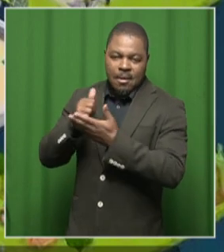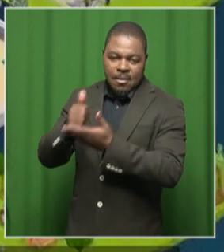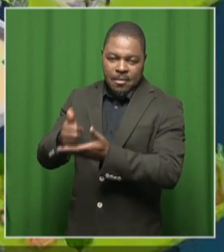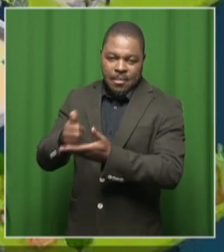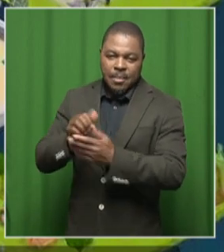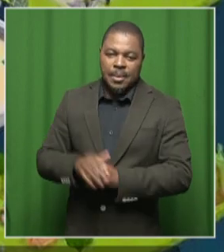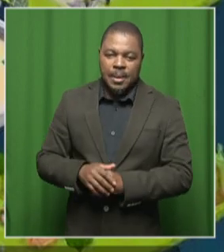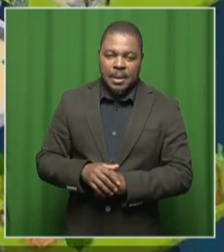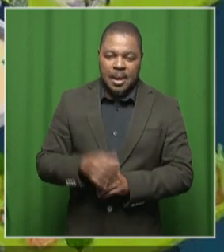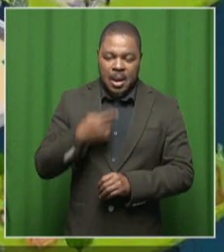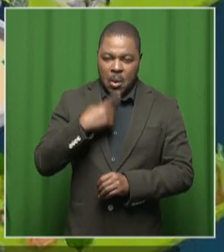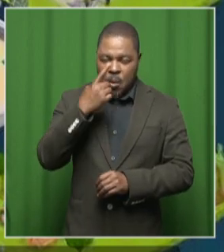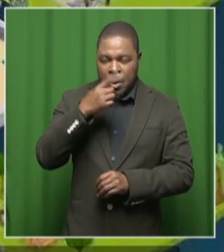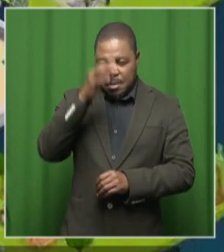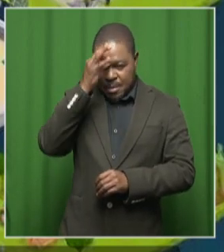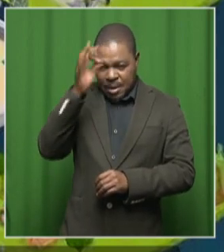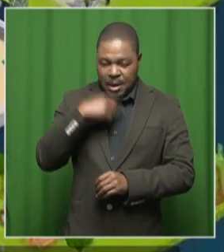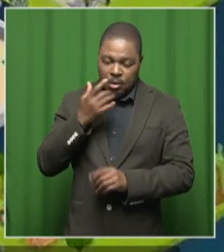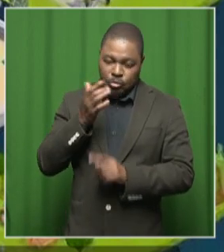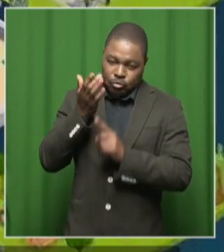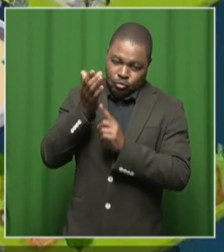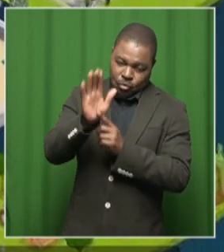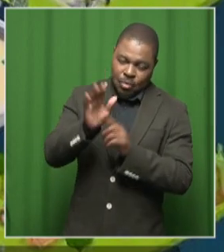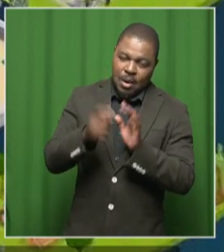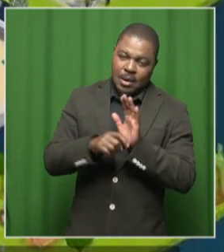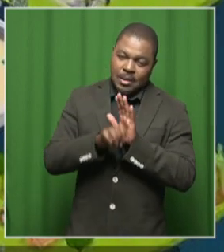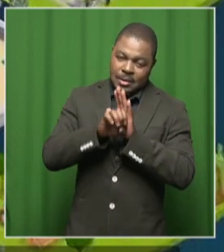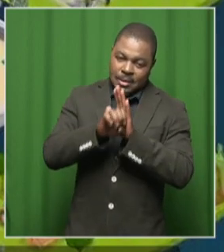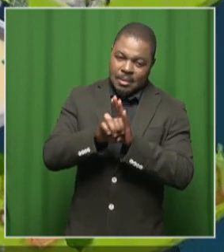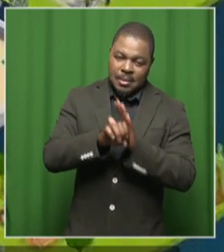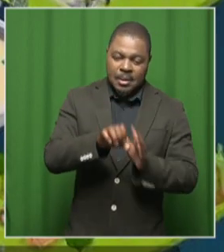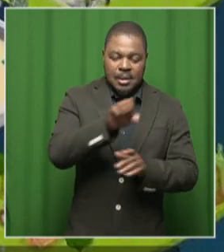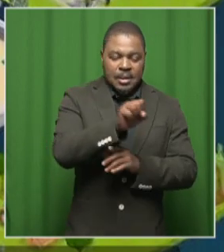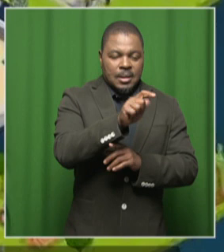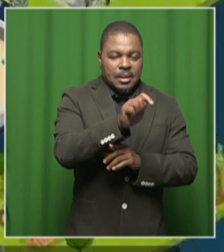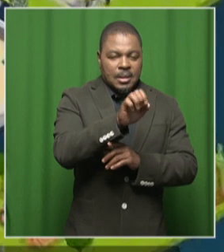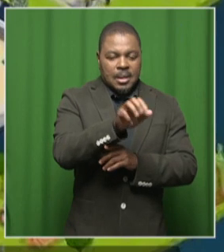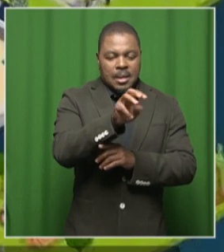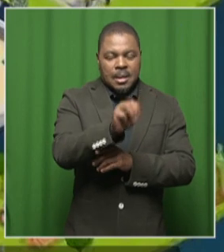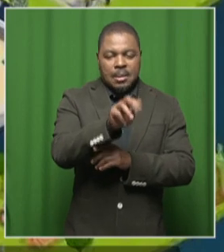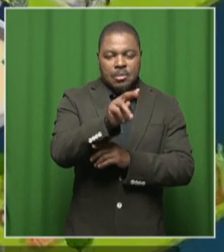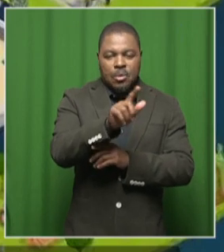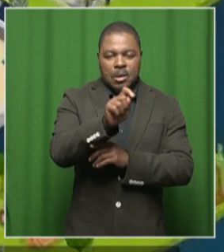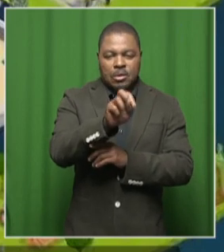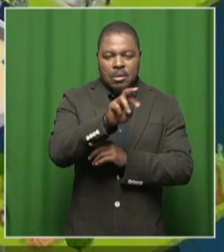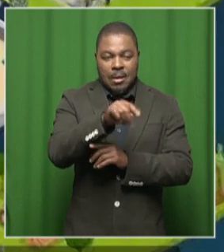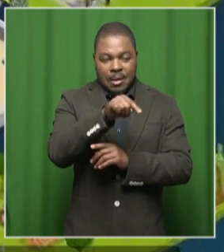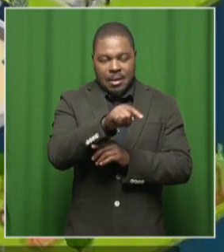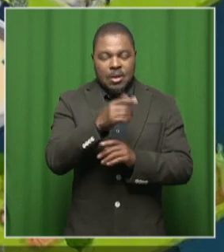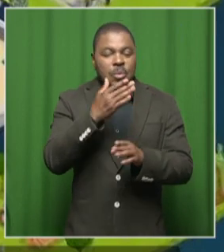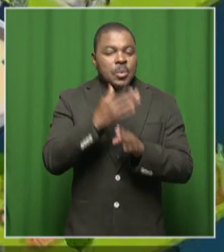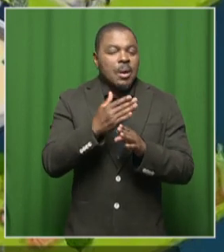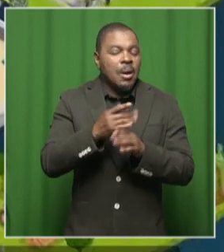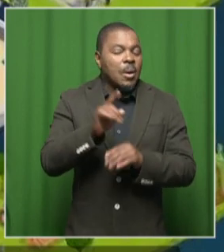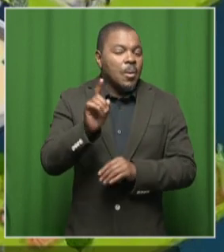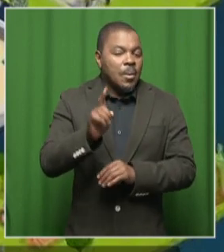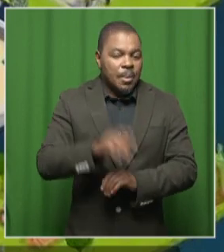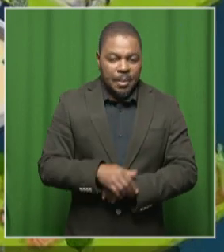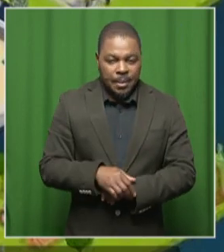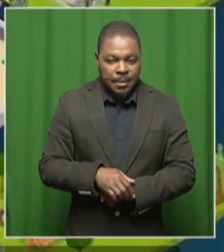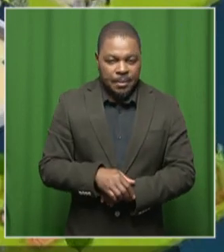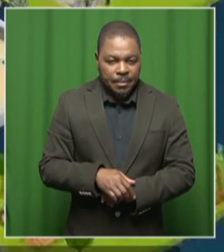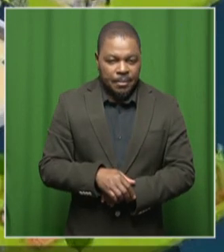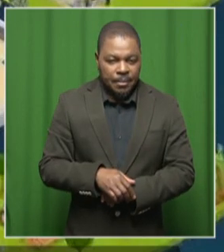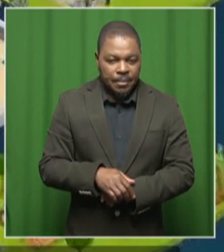I don't know if you're going to give me just one minute just to quickly walk you through a couple of examples of what the stimulator was. Because it very much needs to talk to itself in